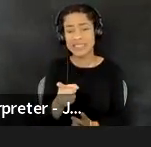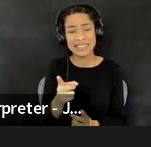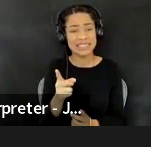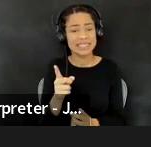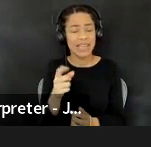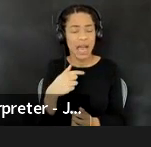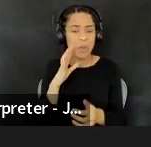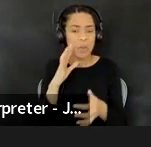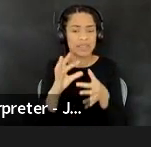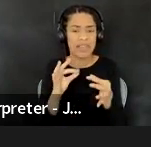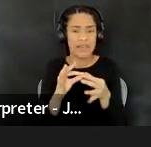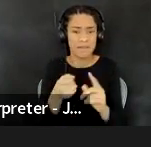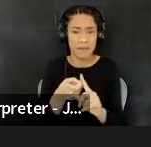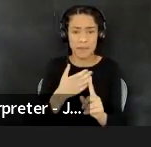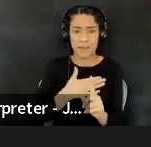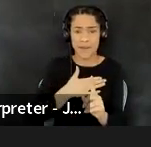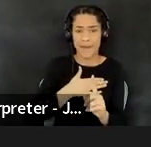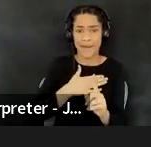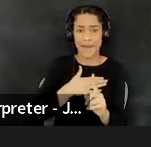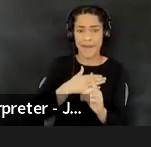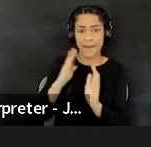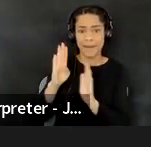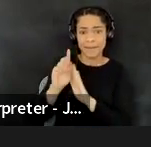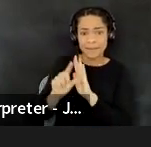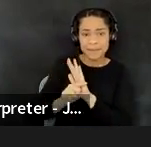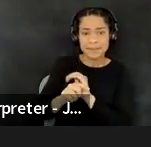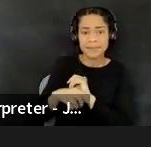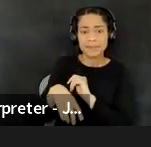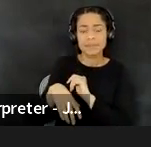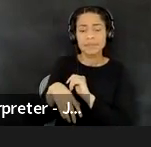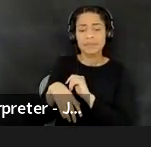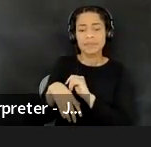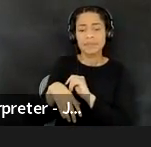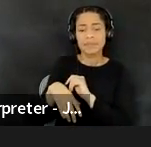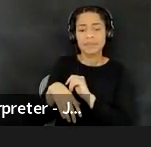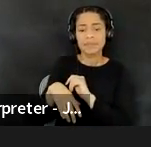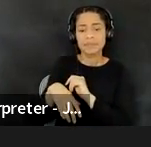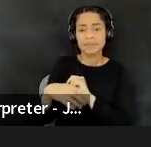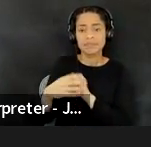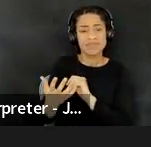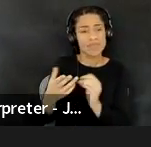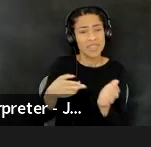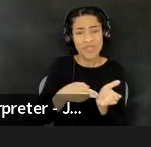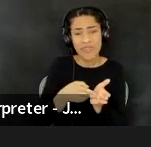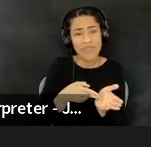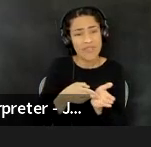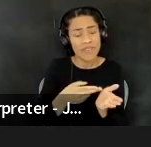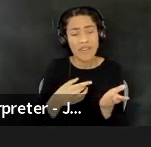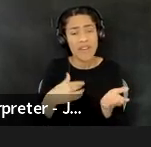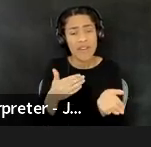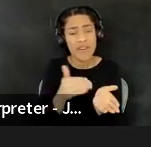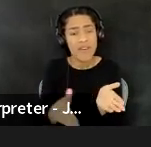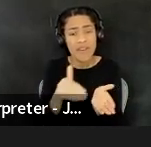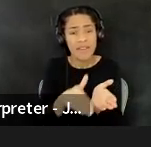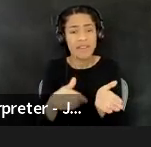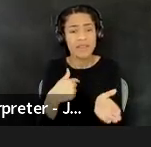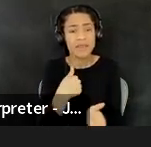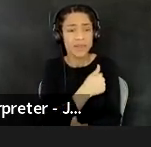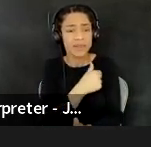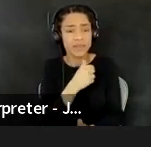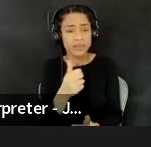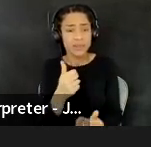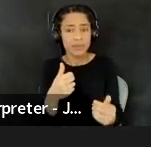and I'll say this too from my institutional, with my institutional hat on, that, uh, often we can't, we don't have the, um,